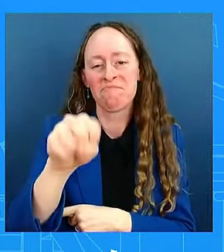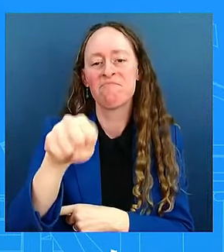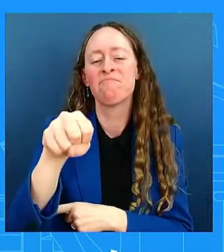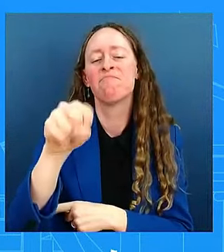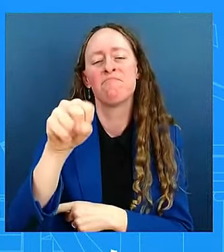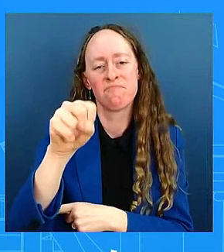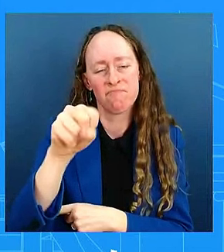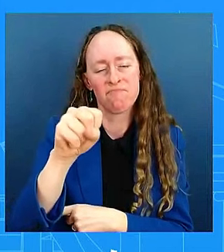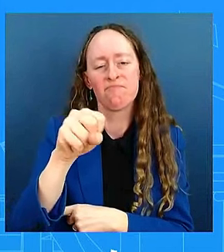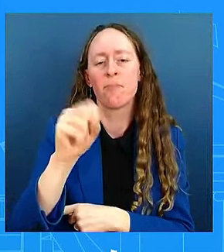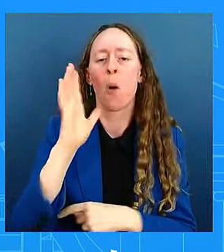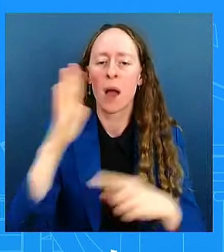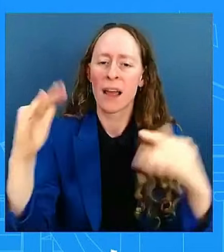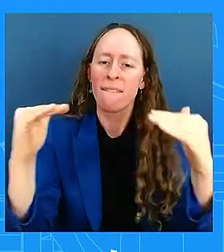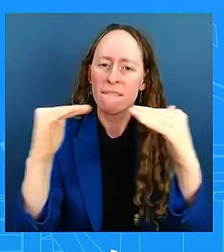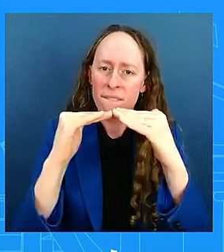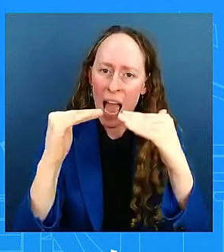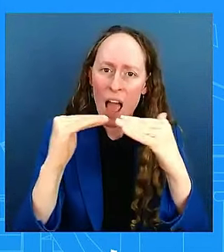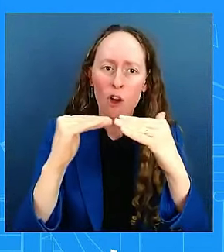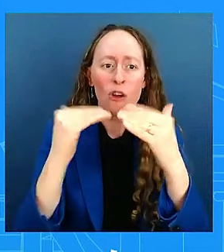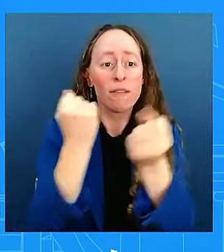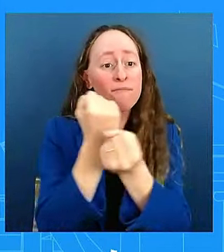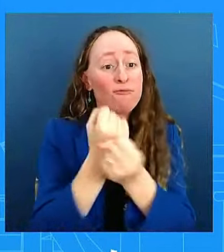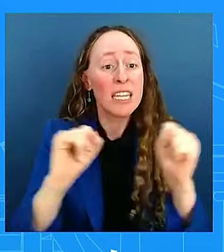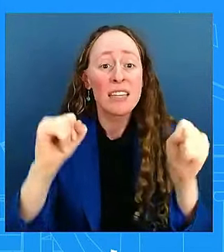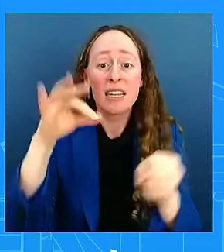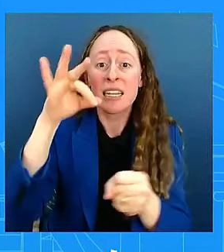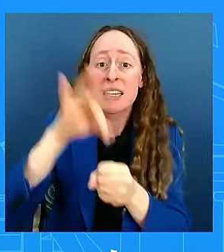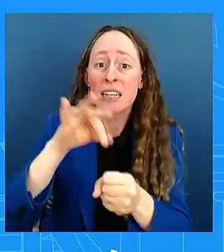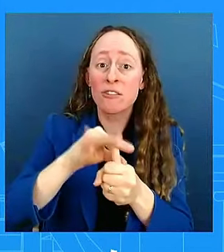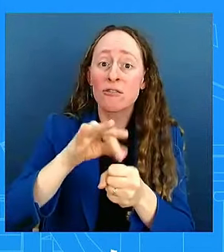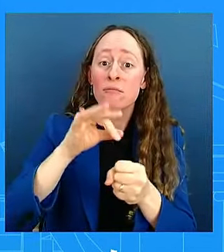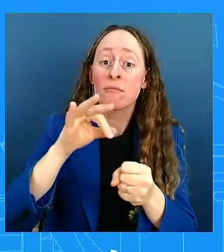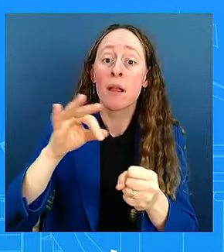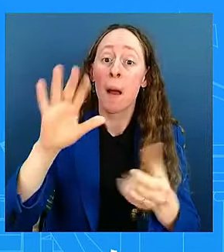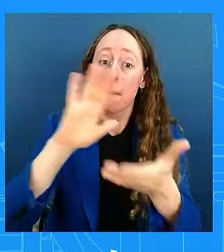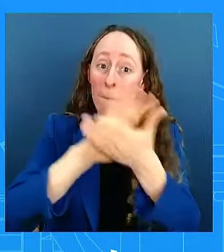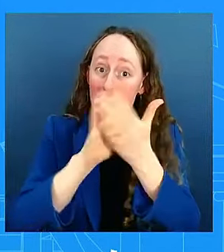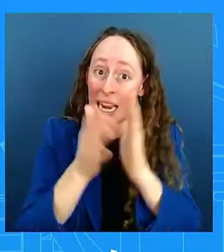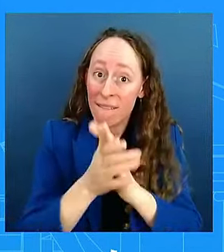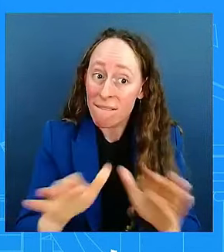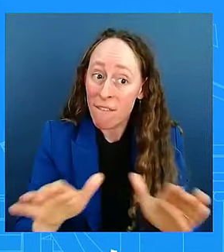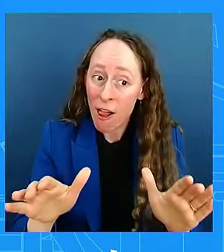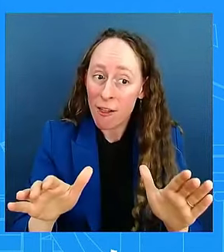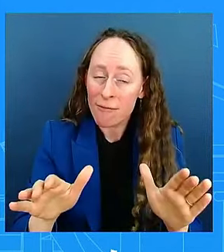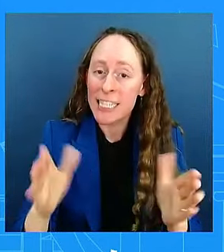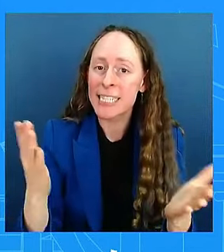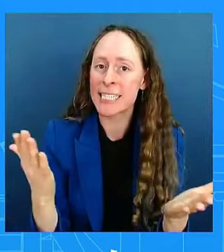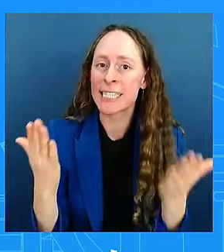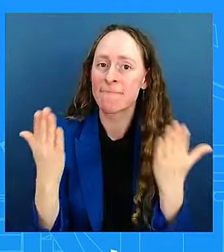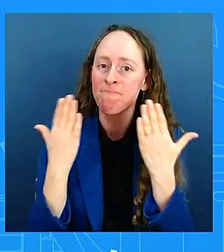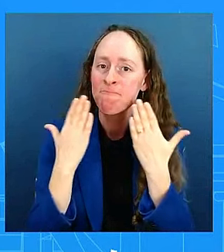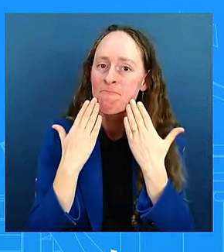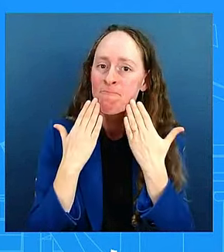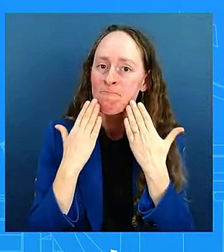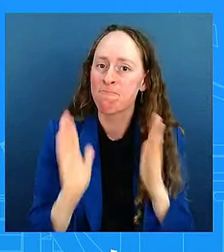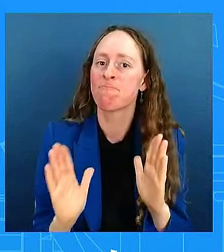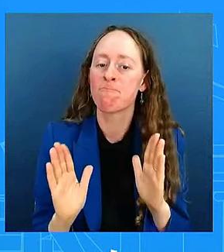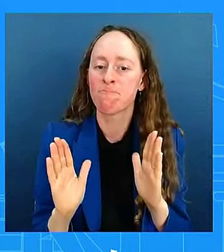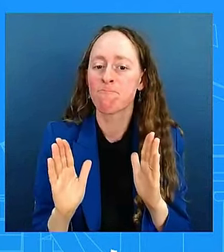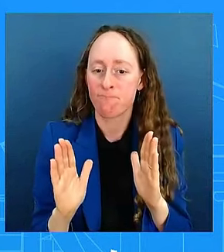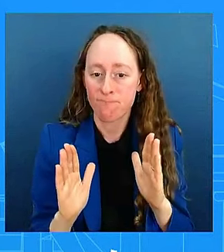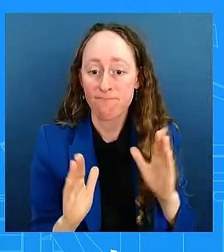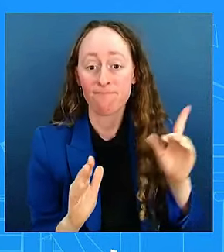Trump has said and the things that he said last time out when he didn't like the outcome of the election were very dangerous.